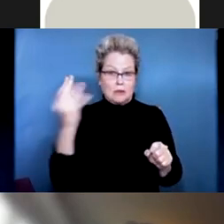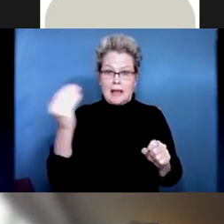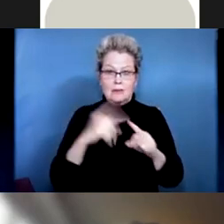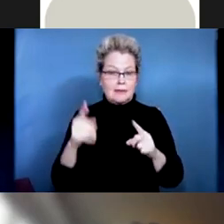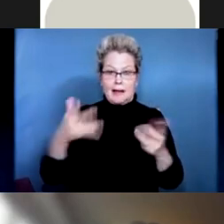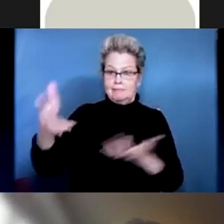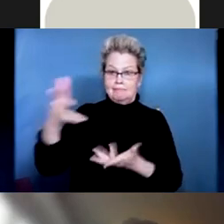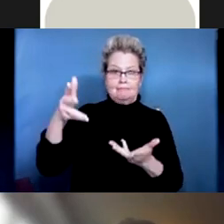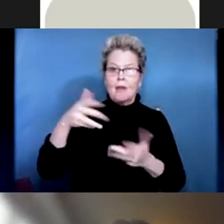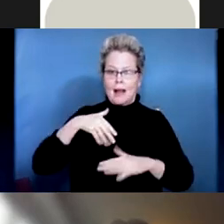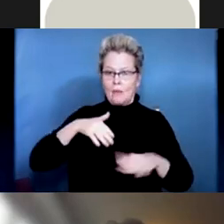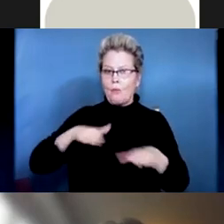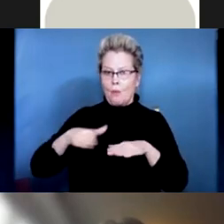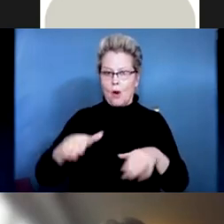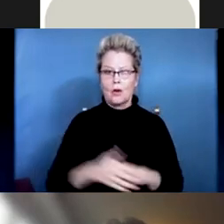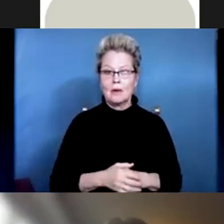Dr. Dr.